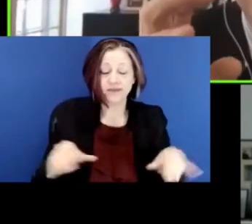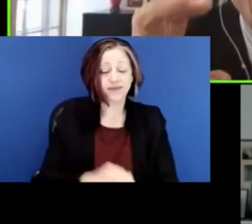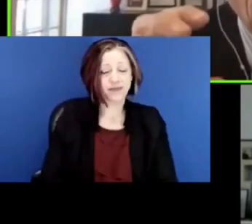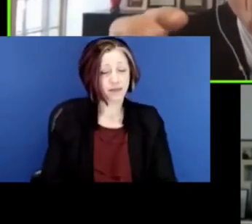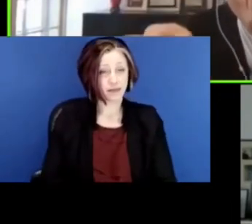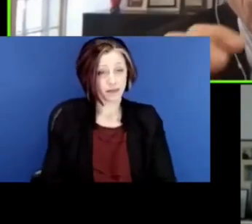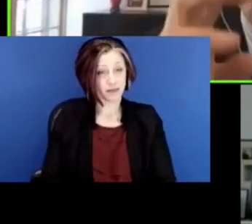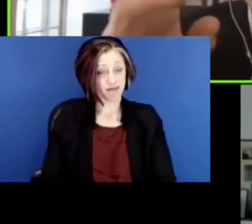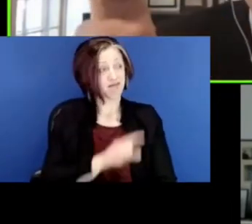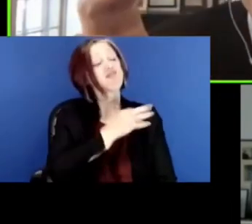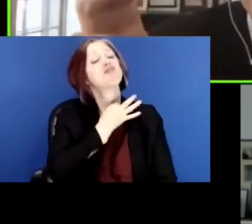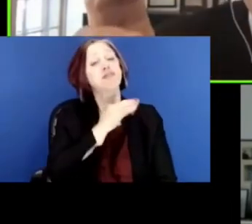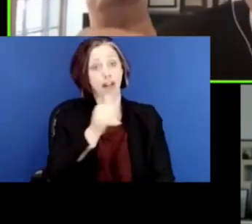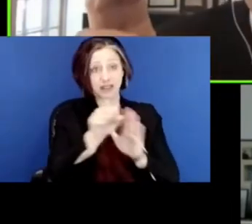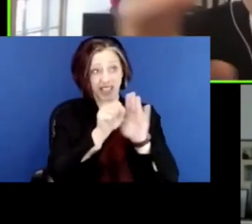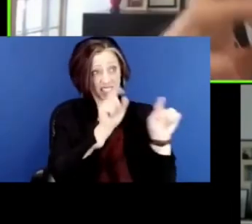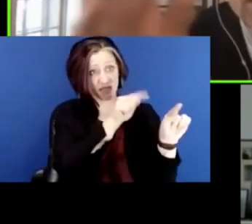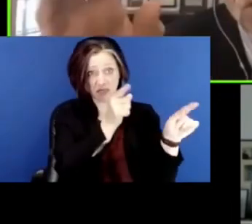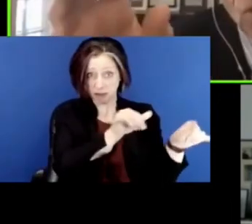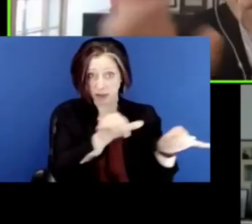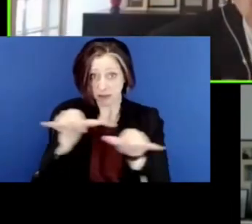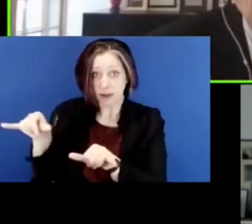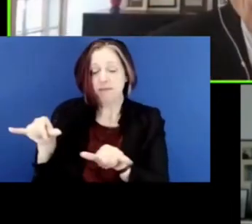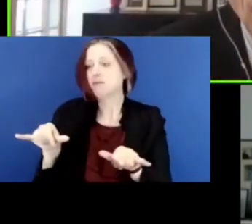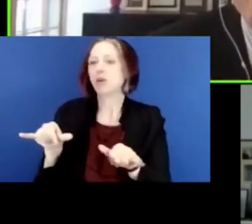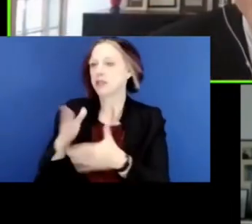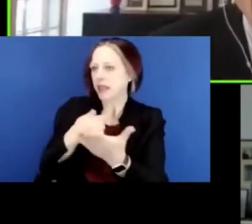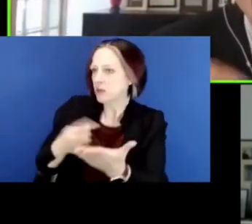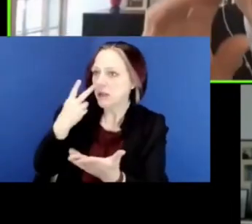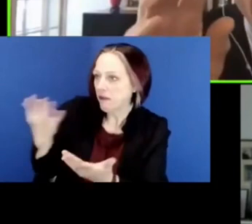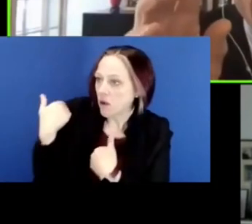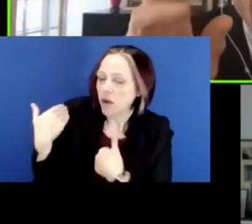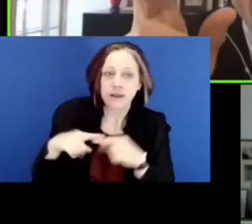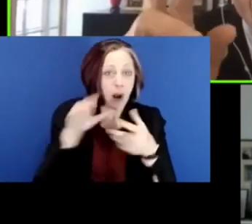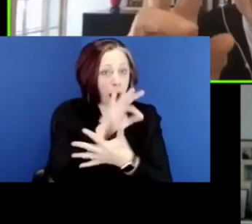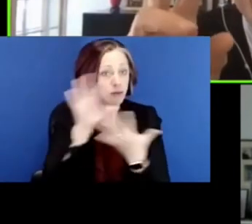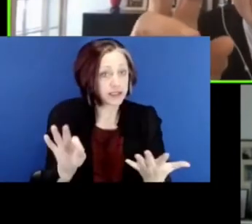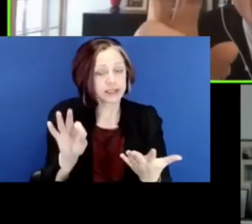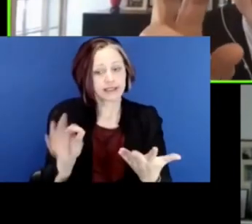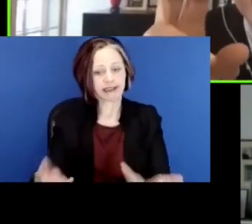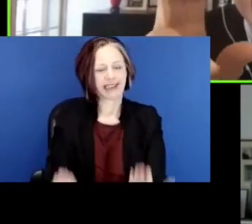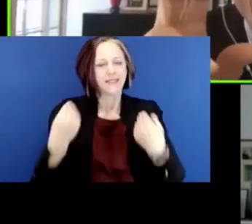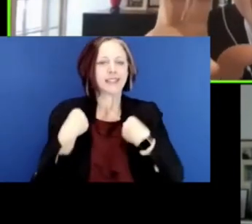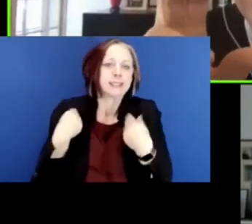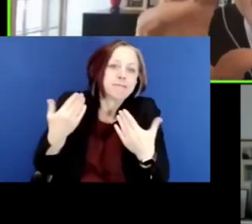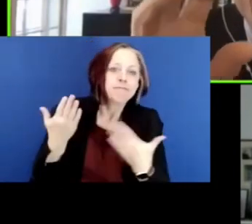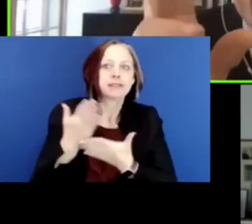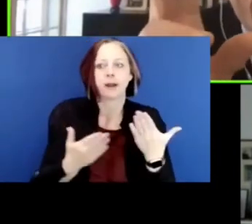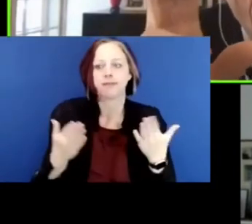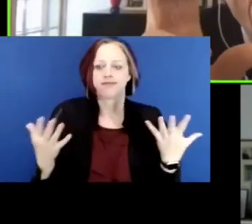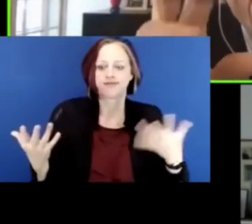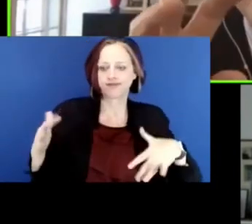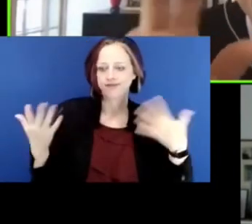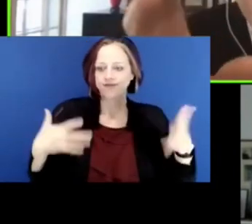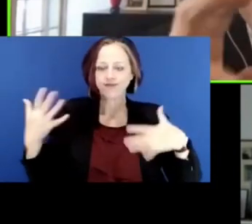other states underway, or that have come before us, or other options that give us some other sort of